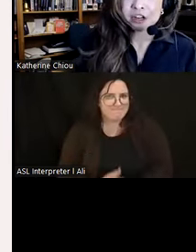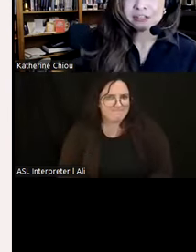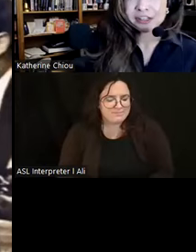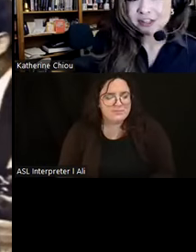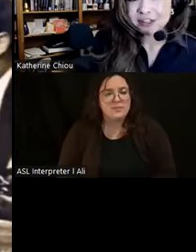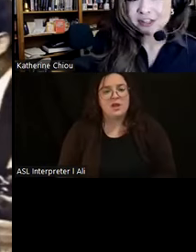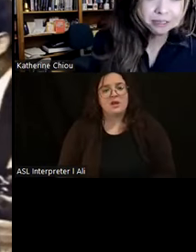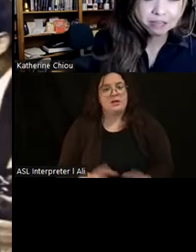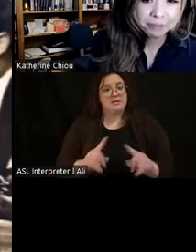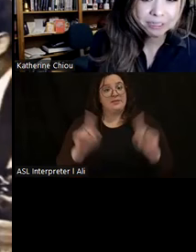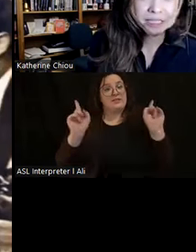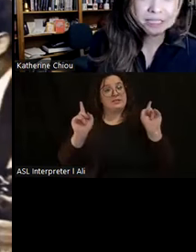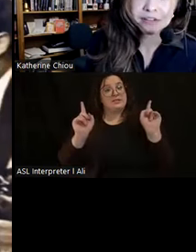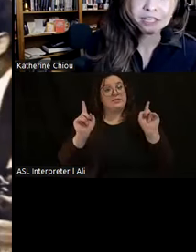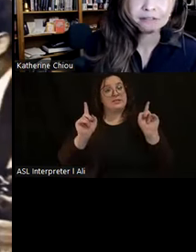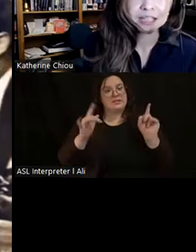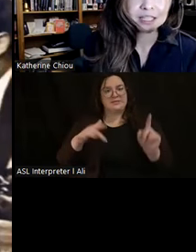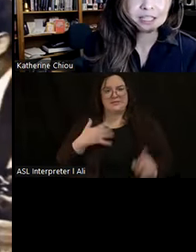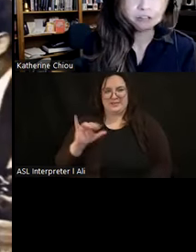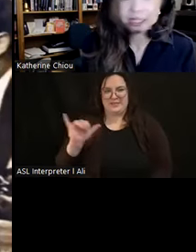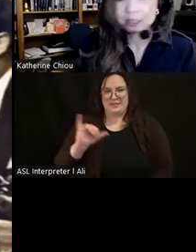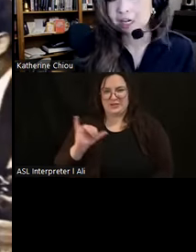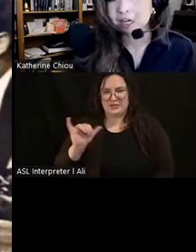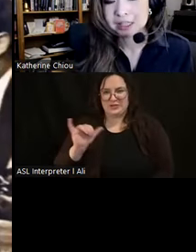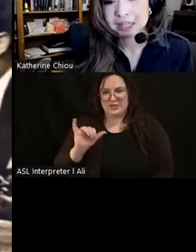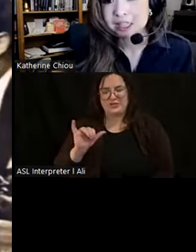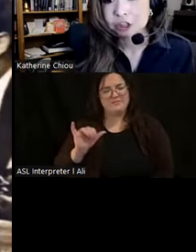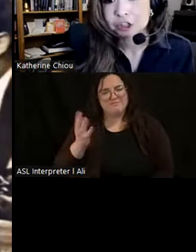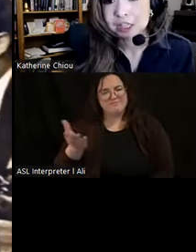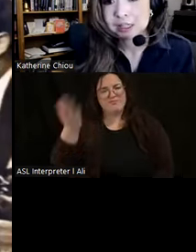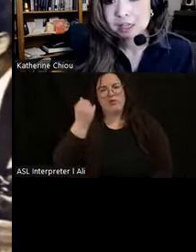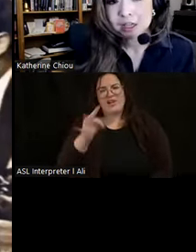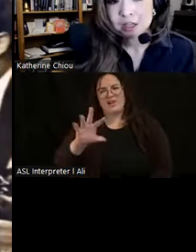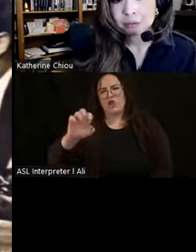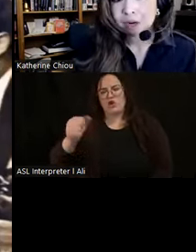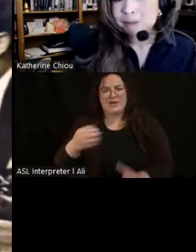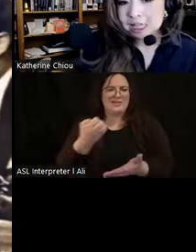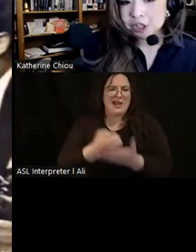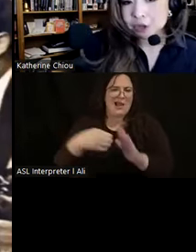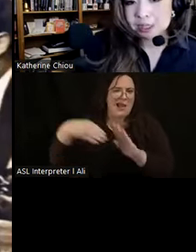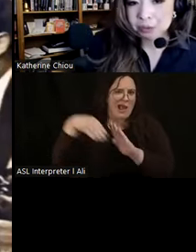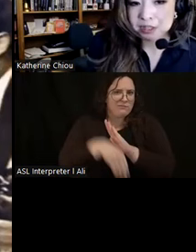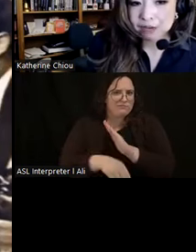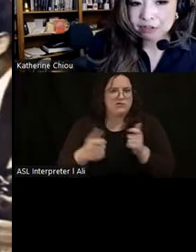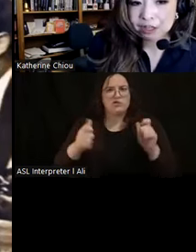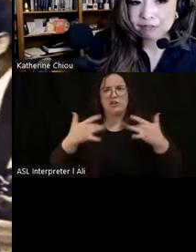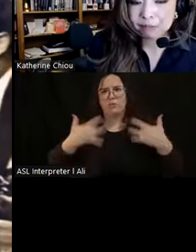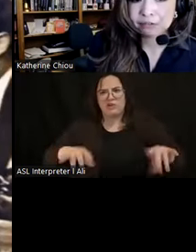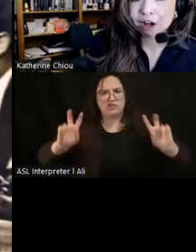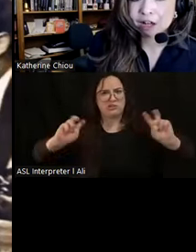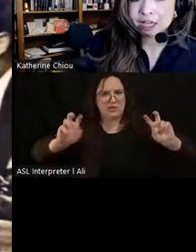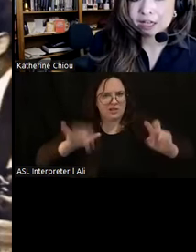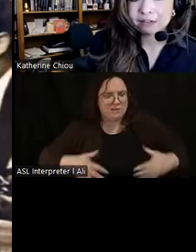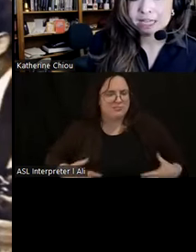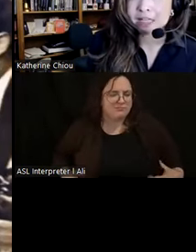differences are kind of reminiscent of the events of the Great Depression in the 1930s. While many in the U.S. were suffering from the